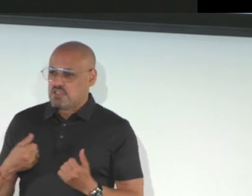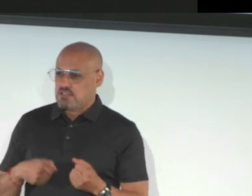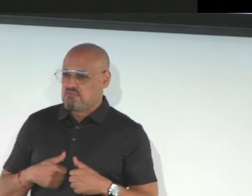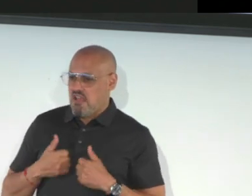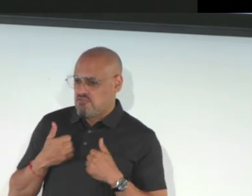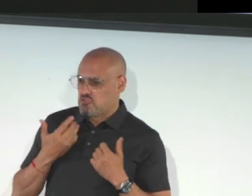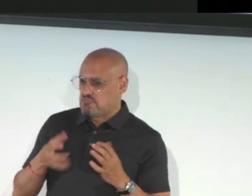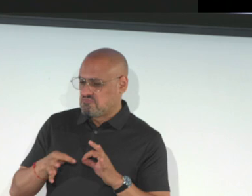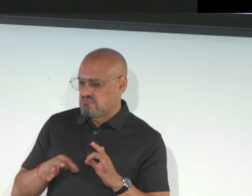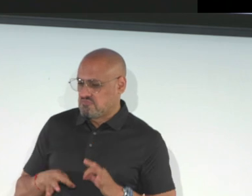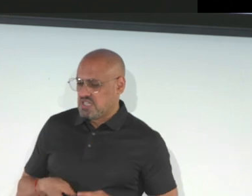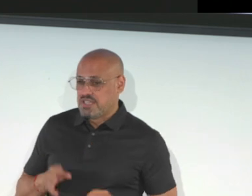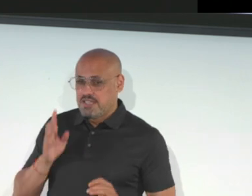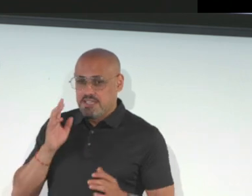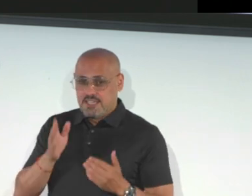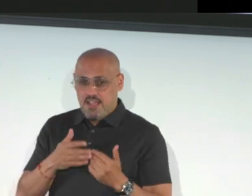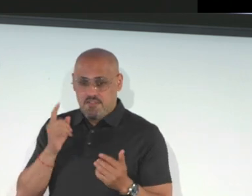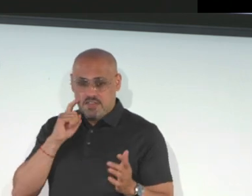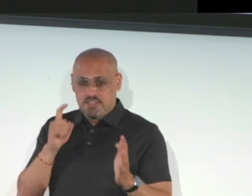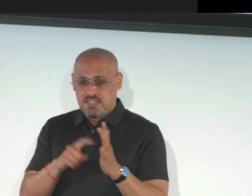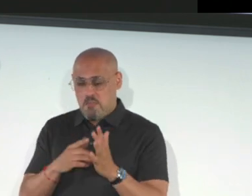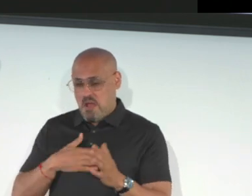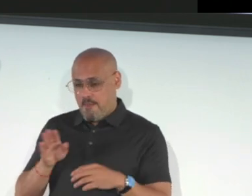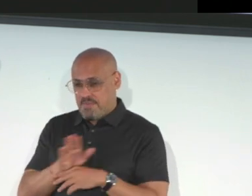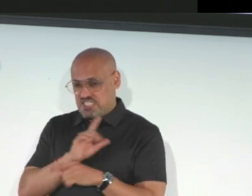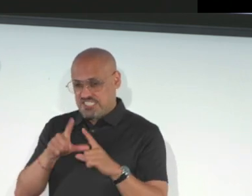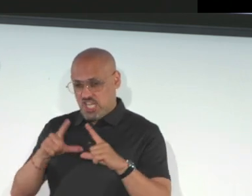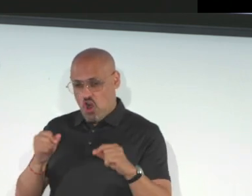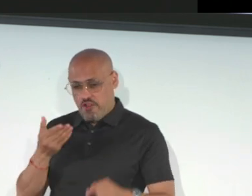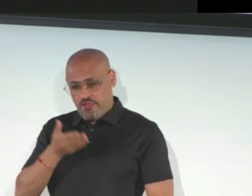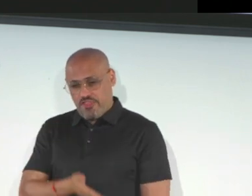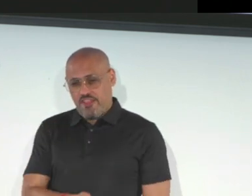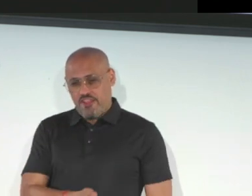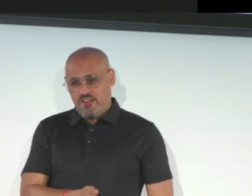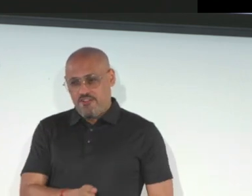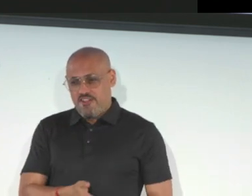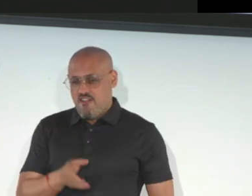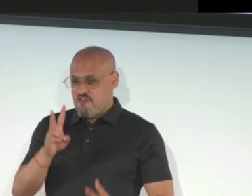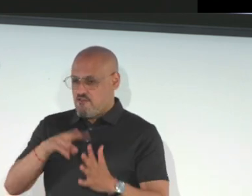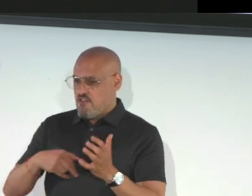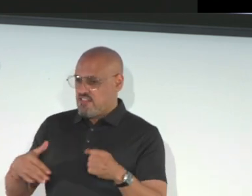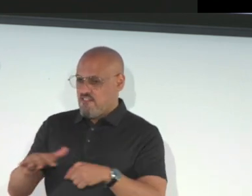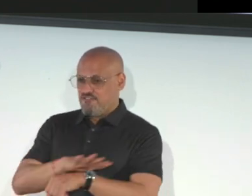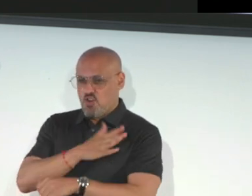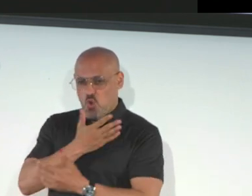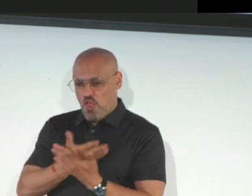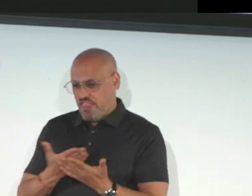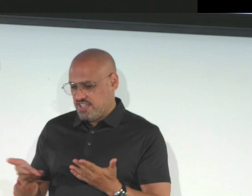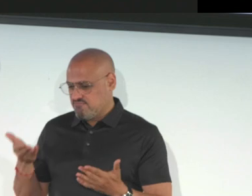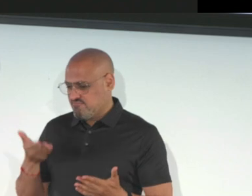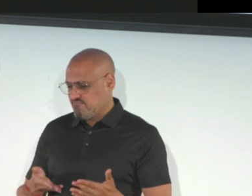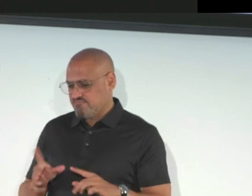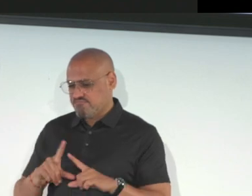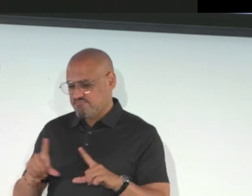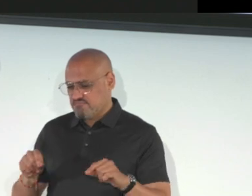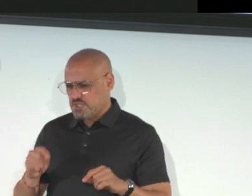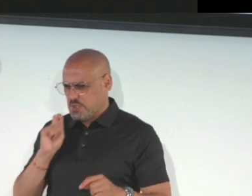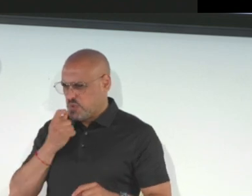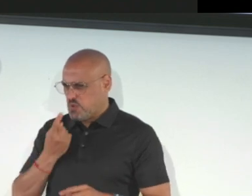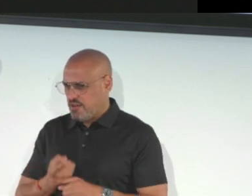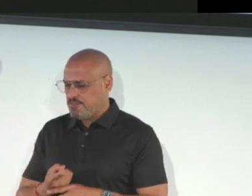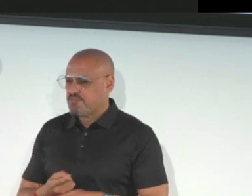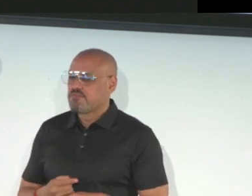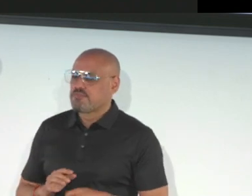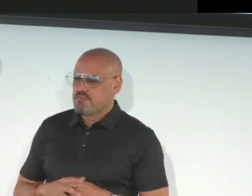4156947368. Colon at LighthouseStreet.org. It even detected my business card there. And it read the entire text of the